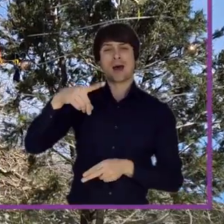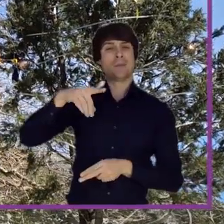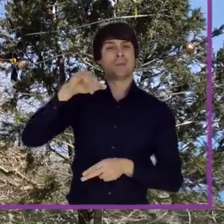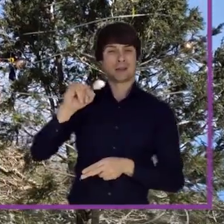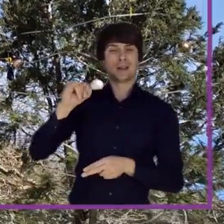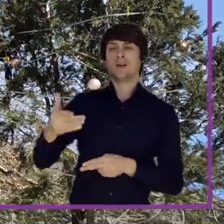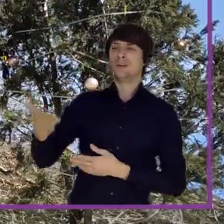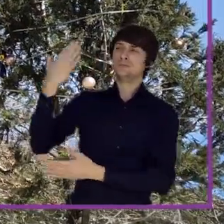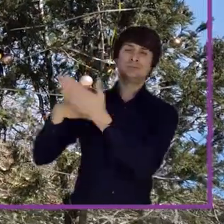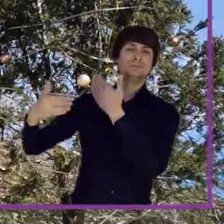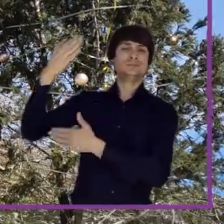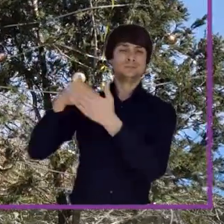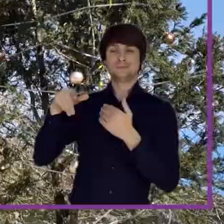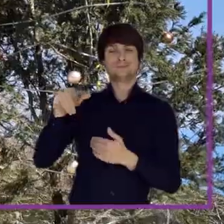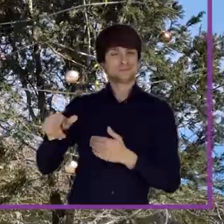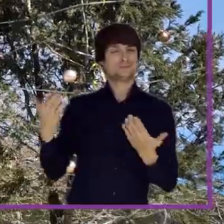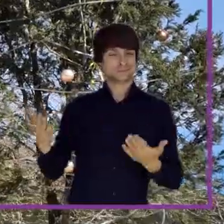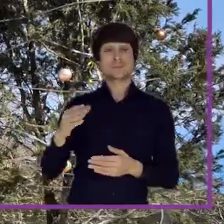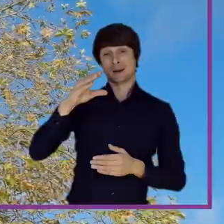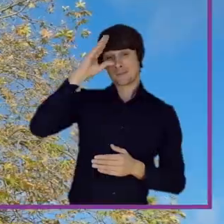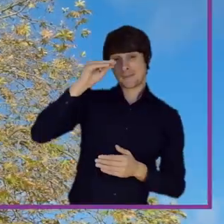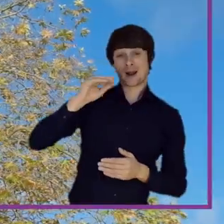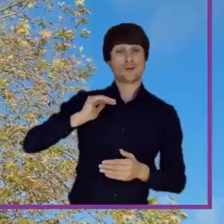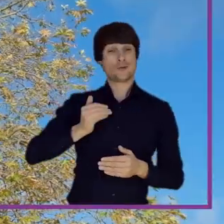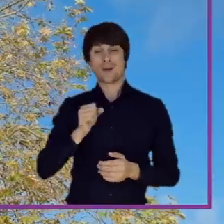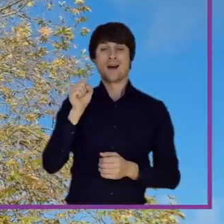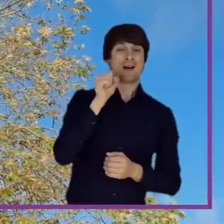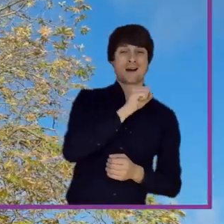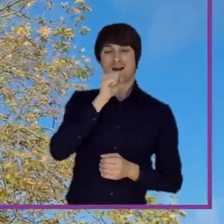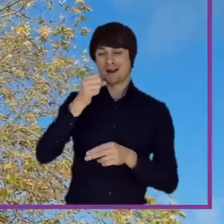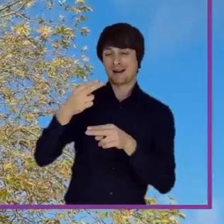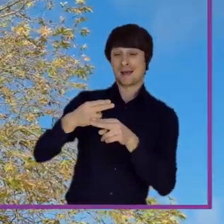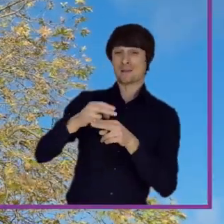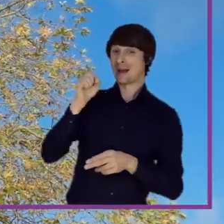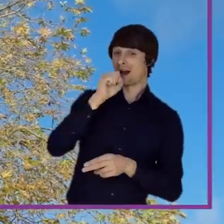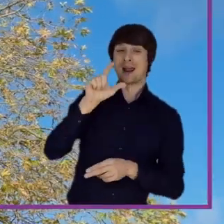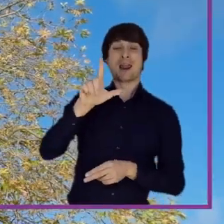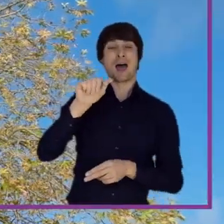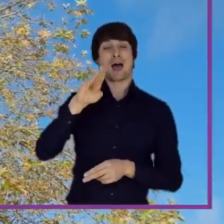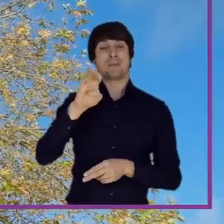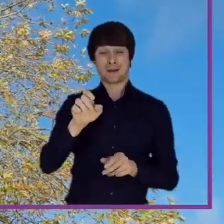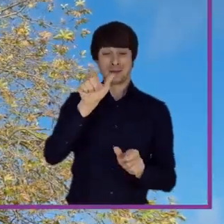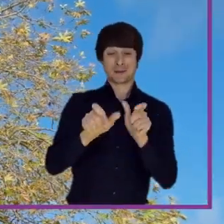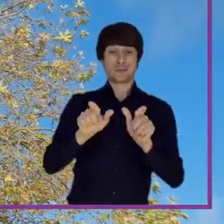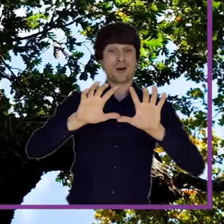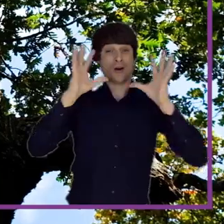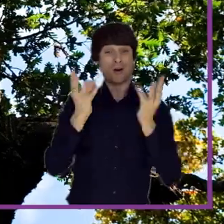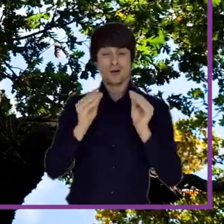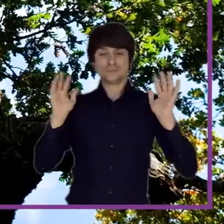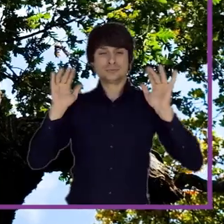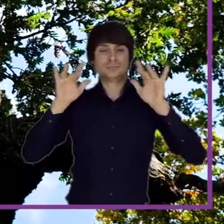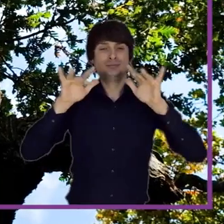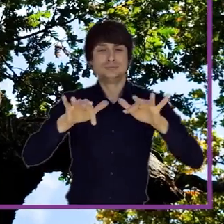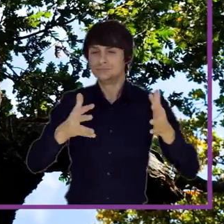and where the whole village gathered for assemblies. For years, this tree, which represents spiritual